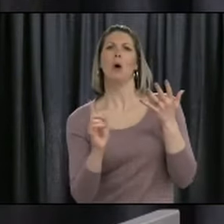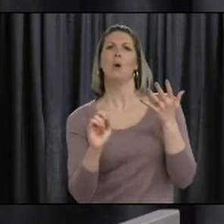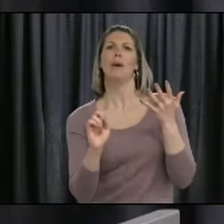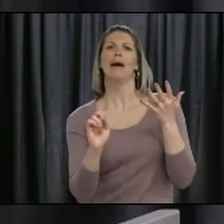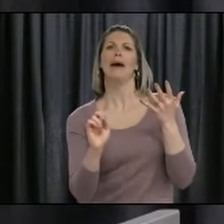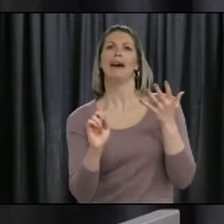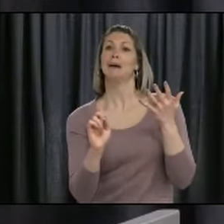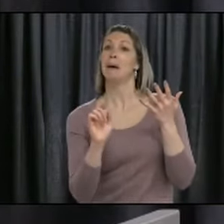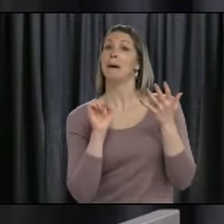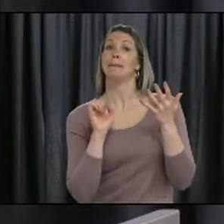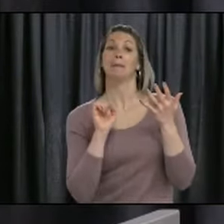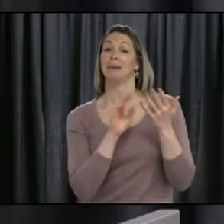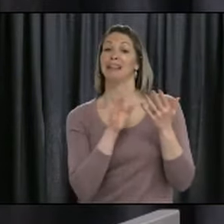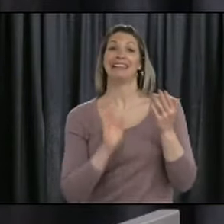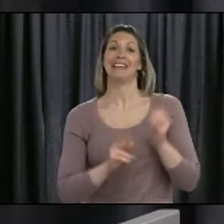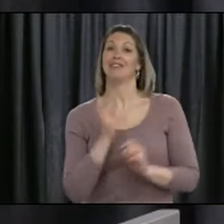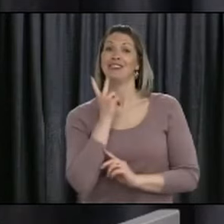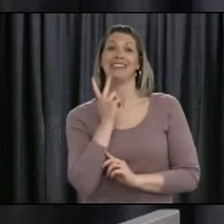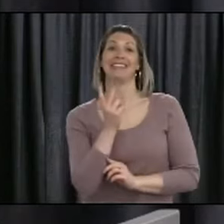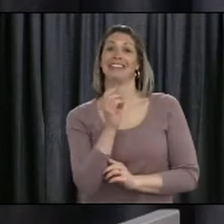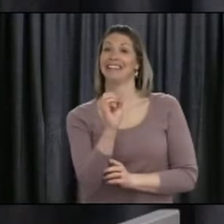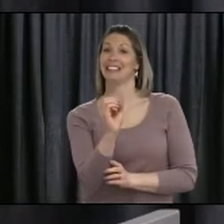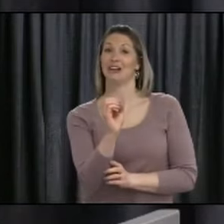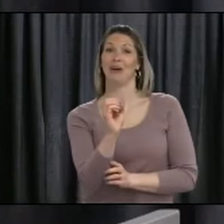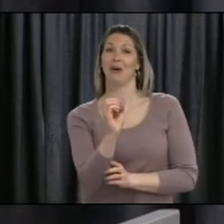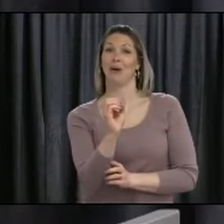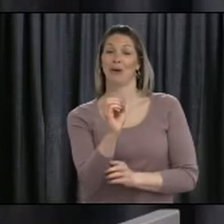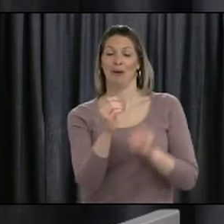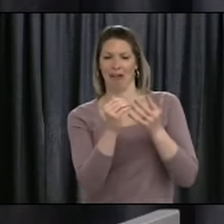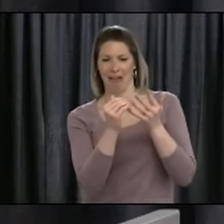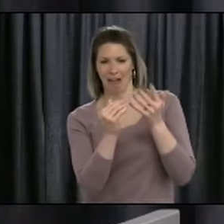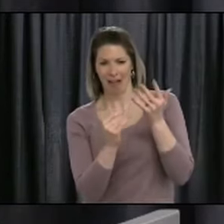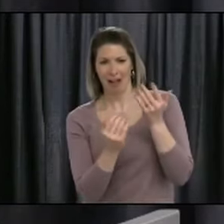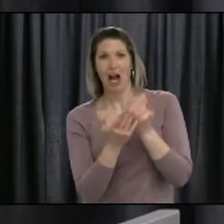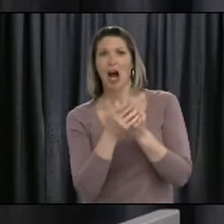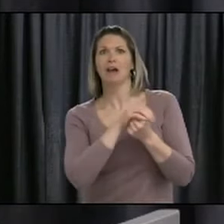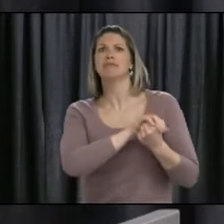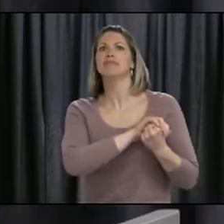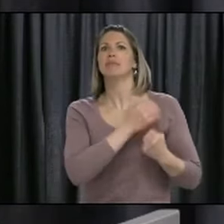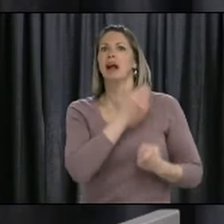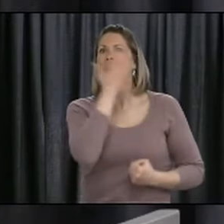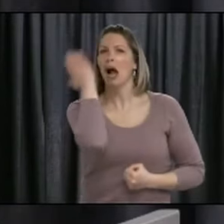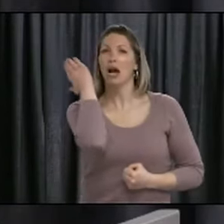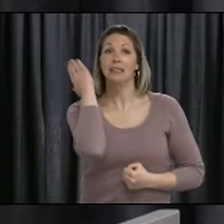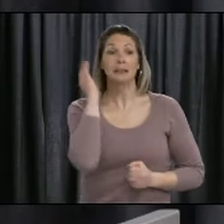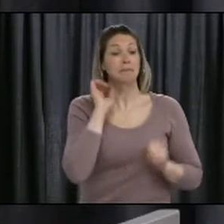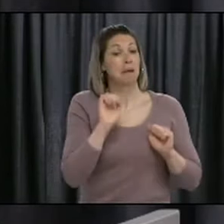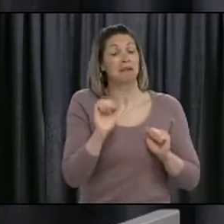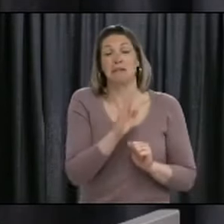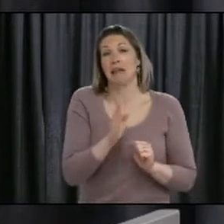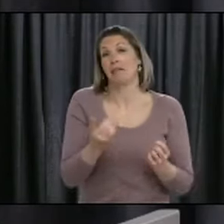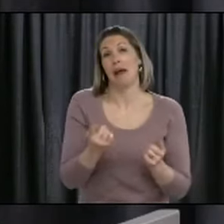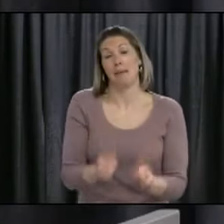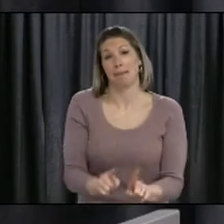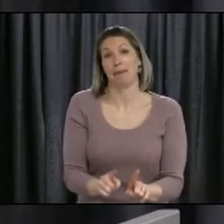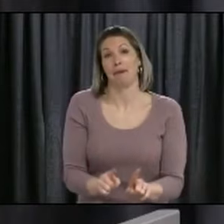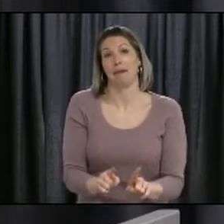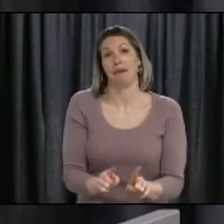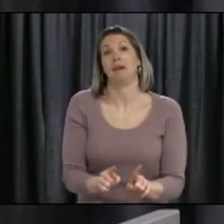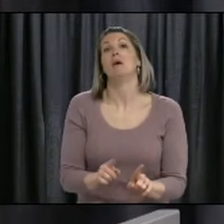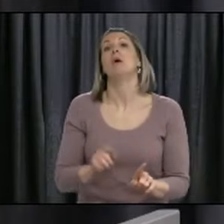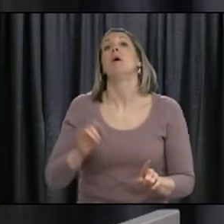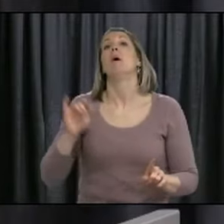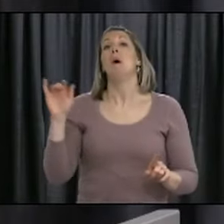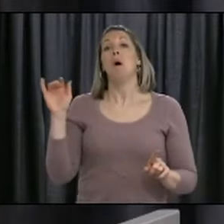real challenge even to get through these six weeks, and we've seen a challenge around mental health and the discrimination and shame that